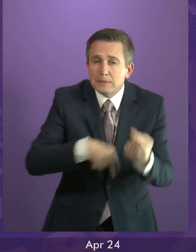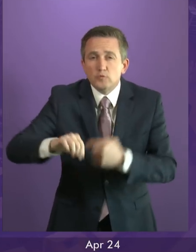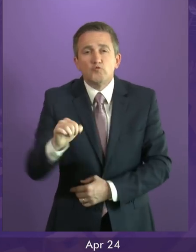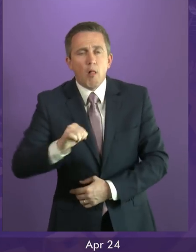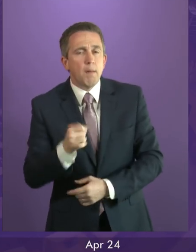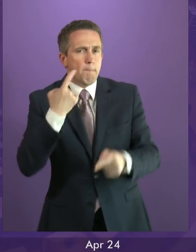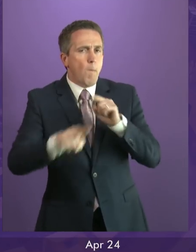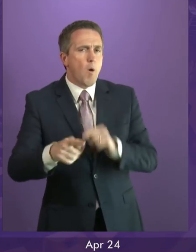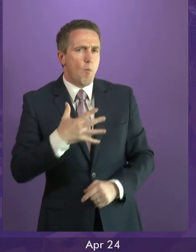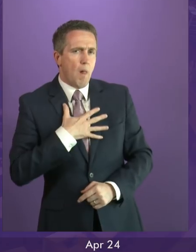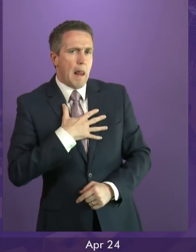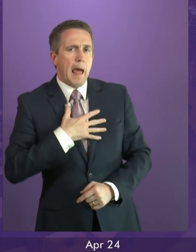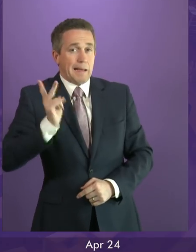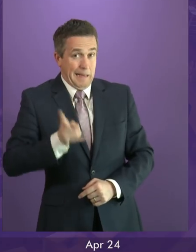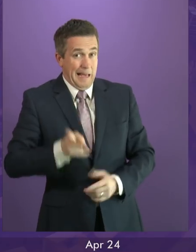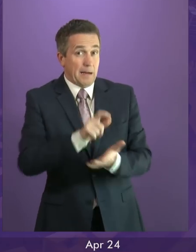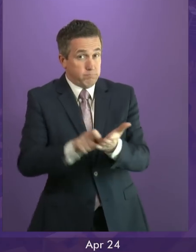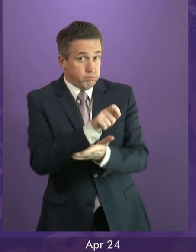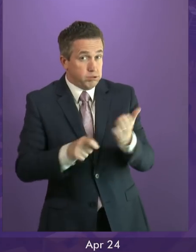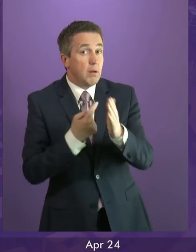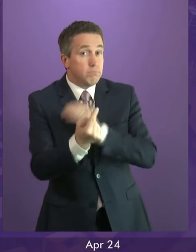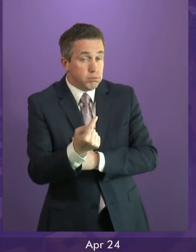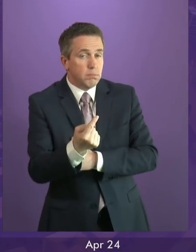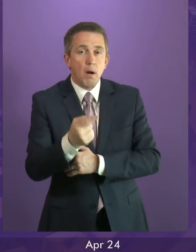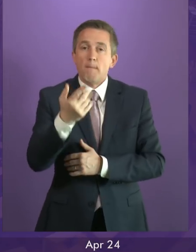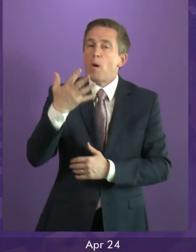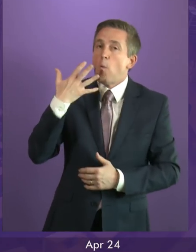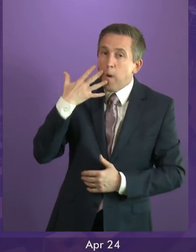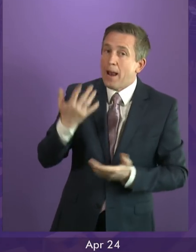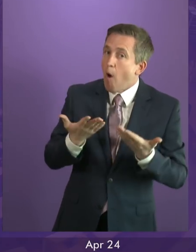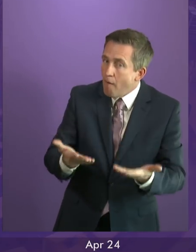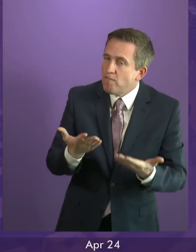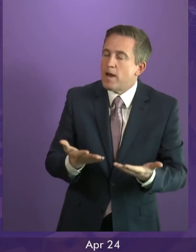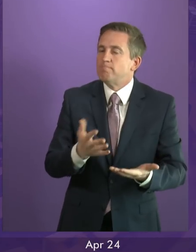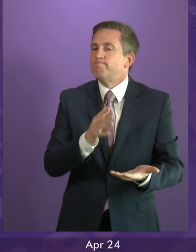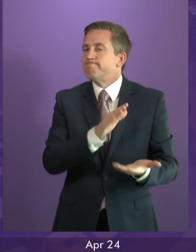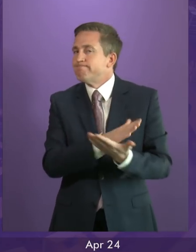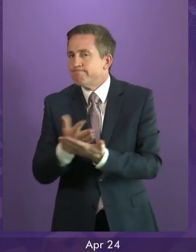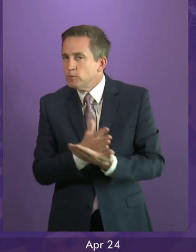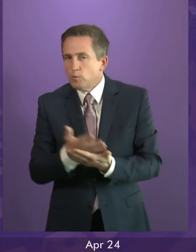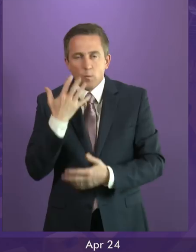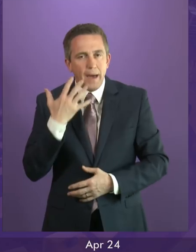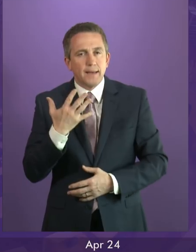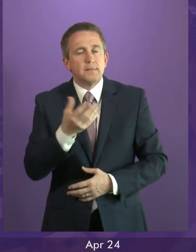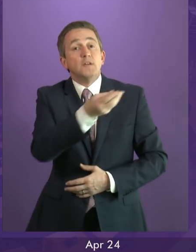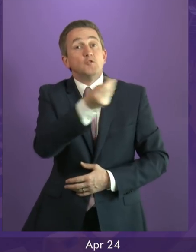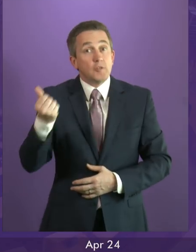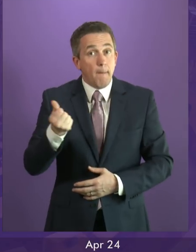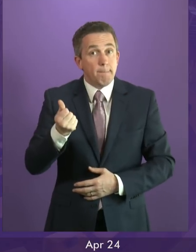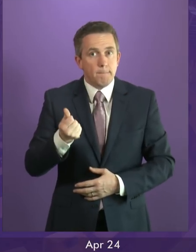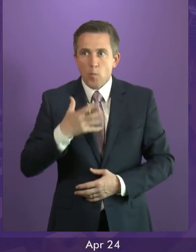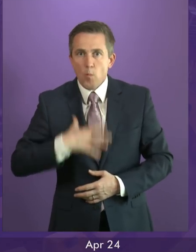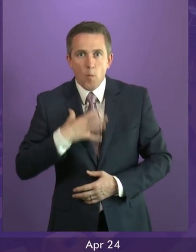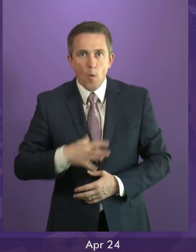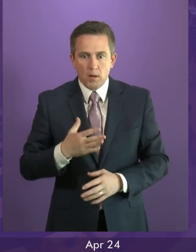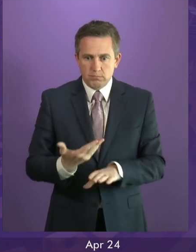on independence, though opinions vary on timing. There are some who would like to see a very early